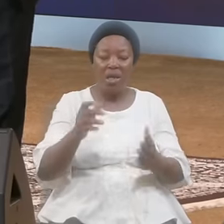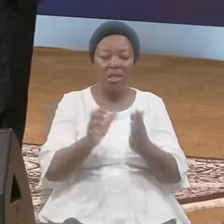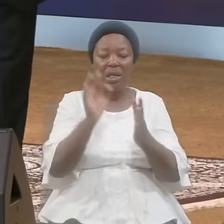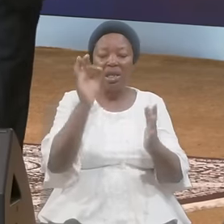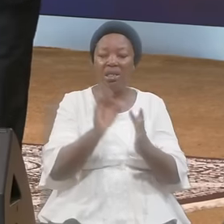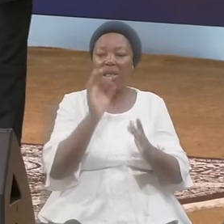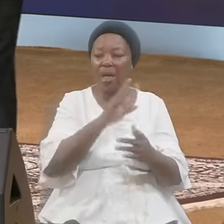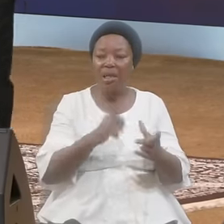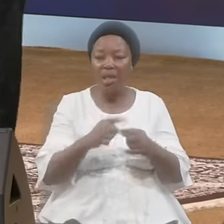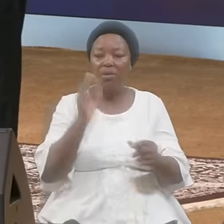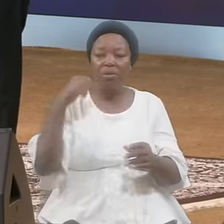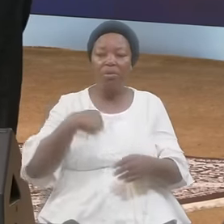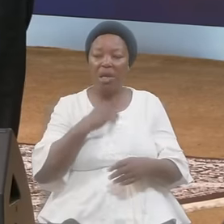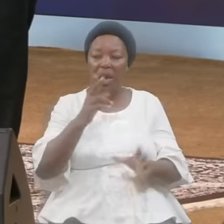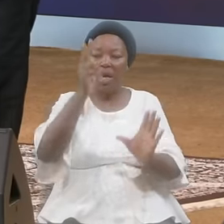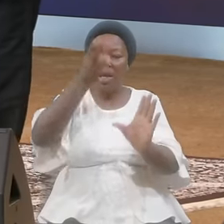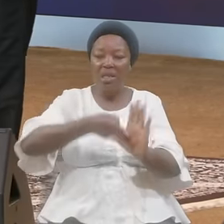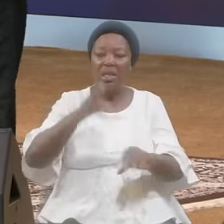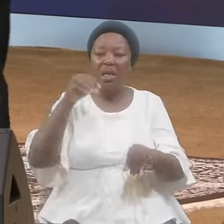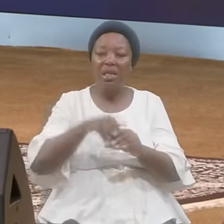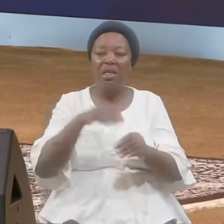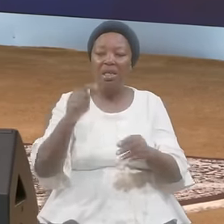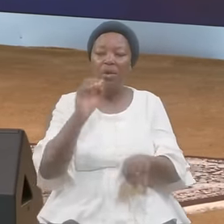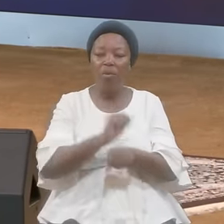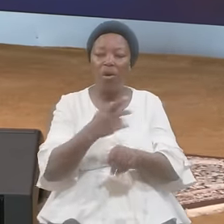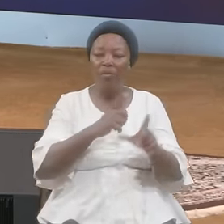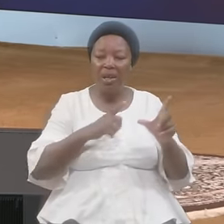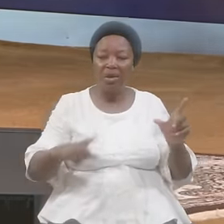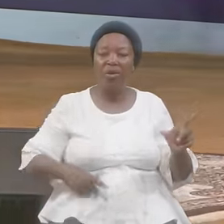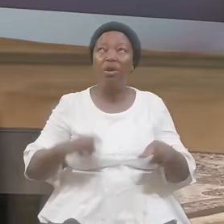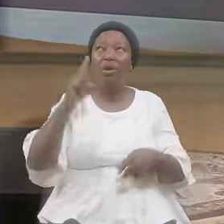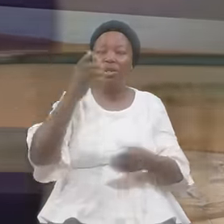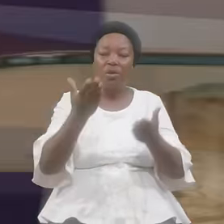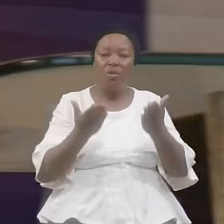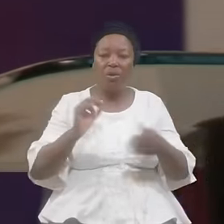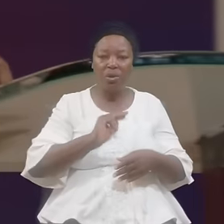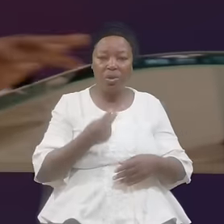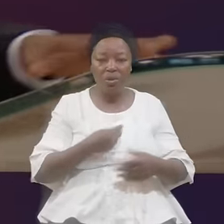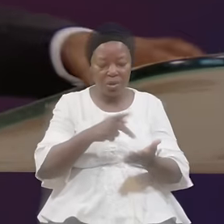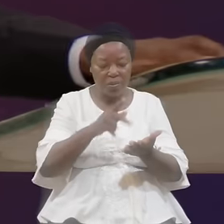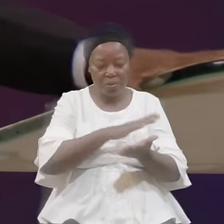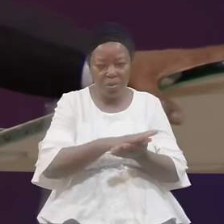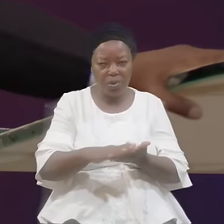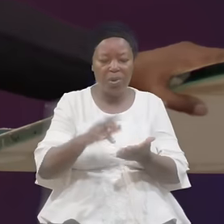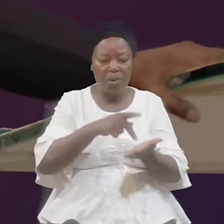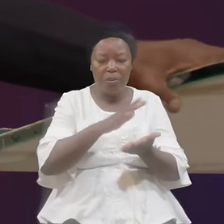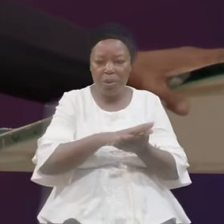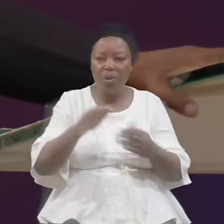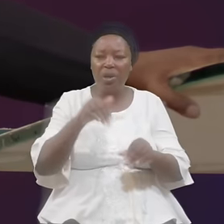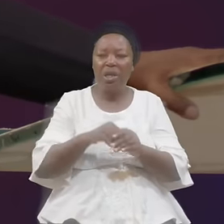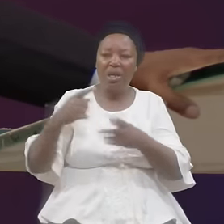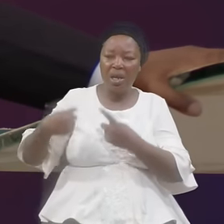We're Enlisted In The Work Of The Lord He Wants Us Pure Pure In Heart